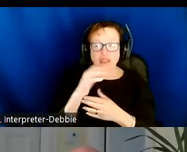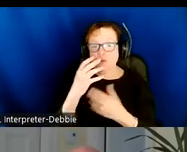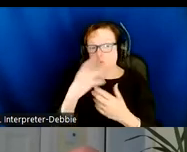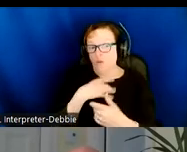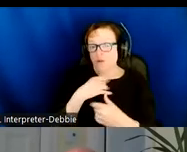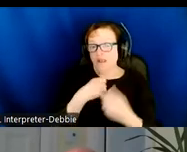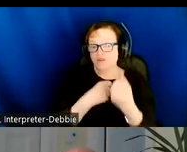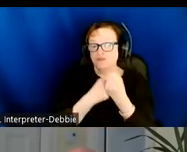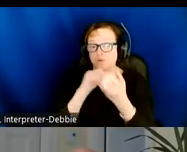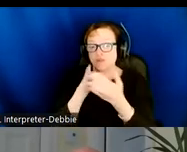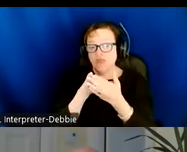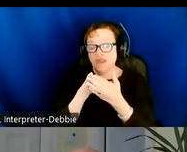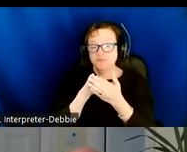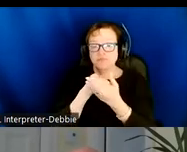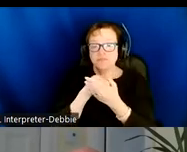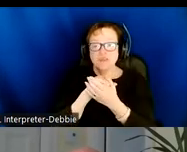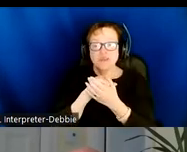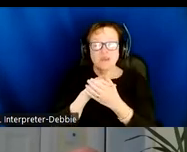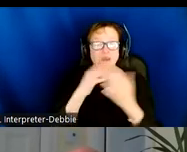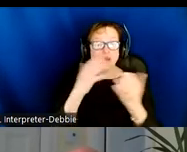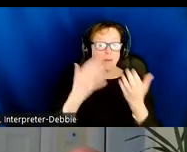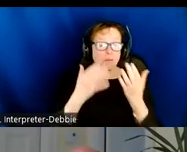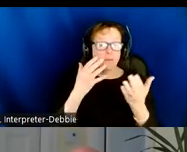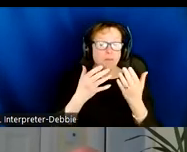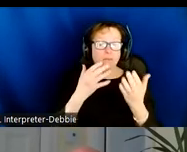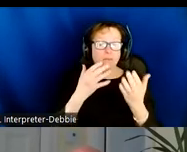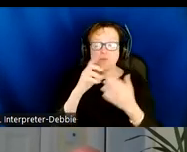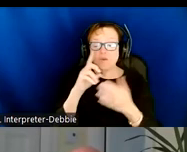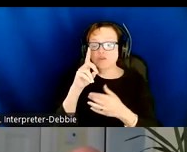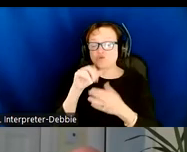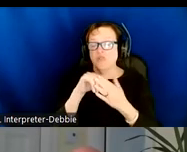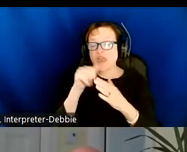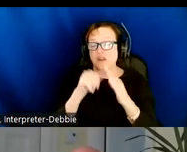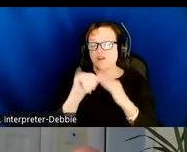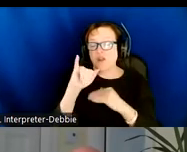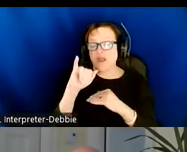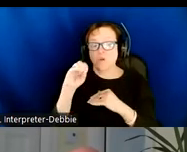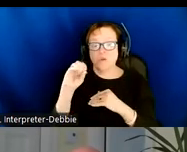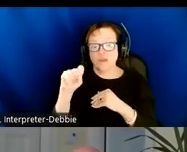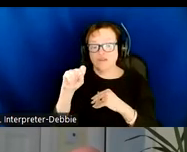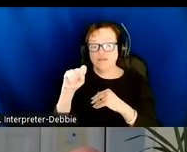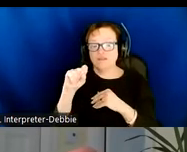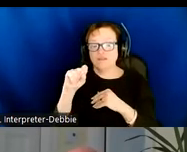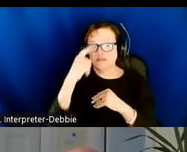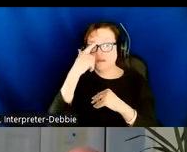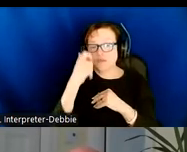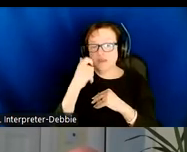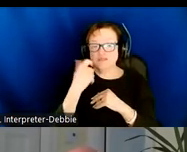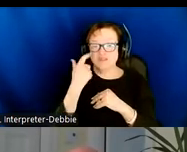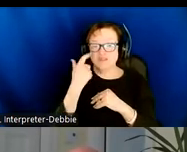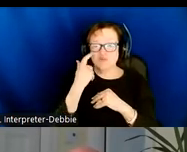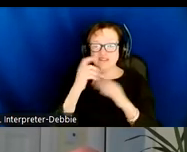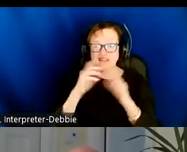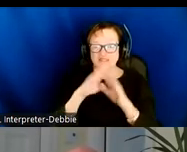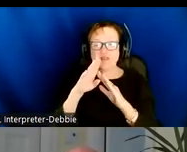to support as well. There may be the potential for doing at least under iOS, given the recent developments from